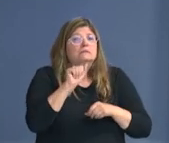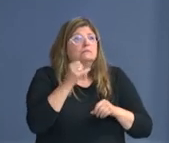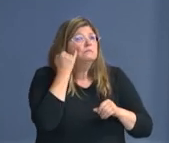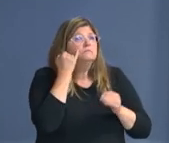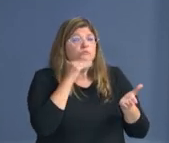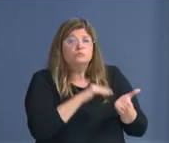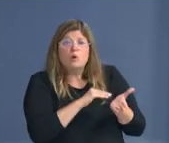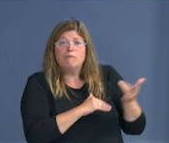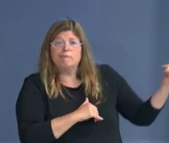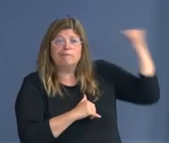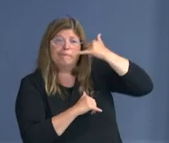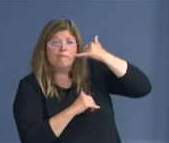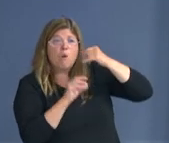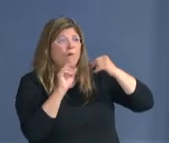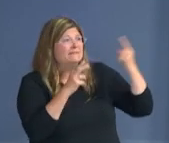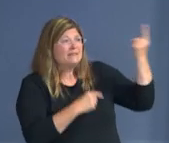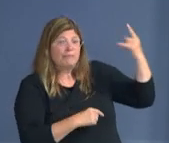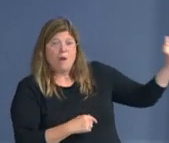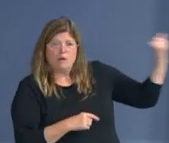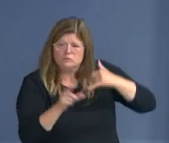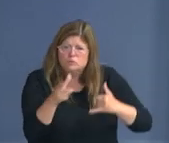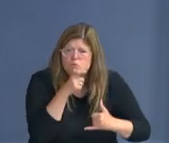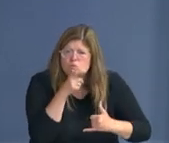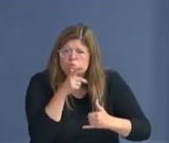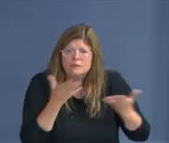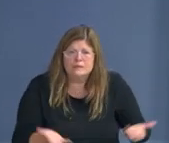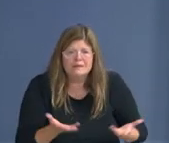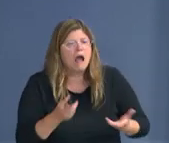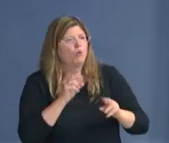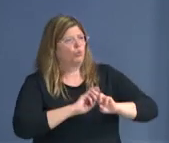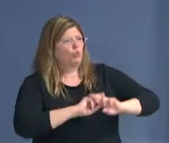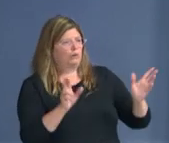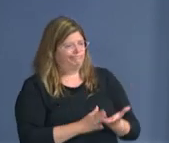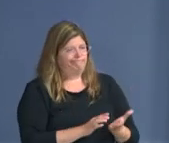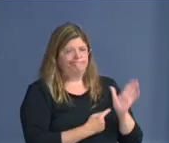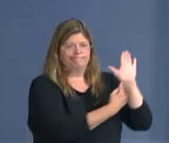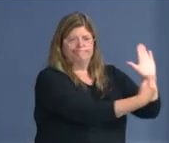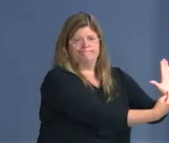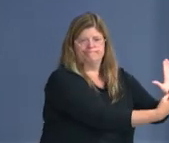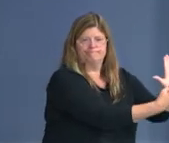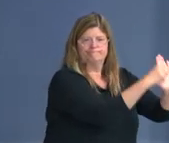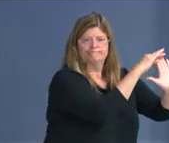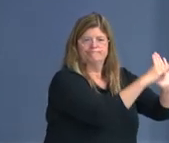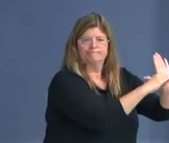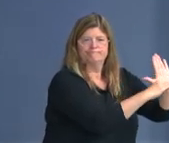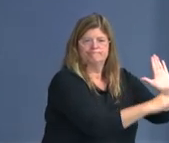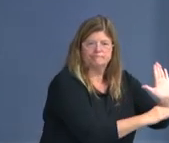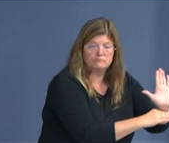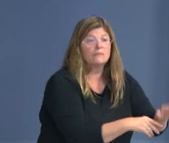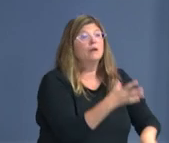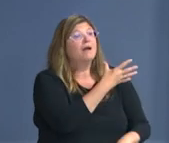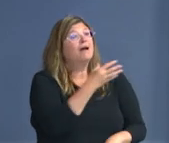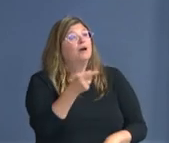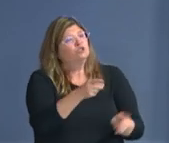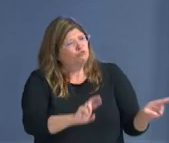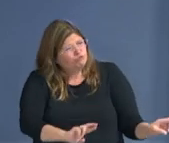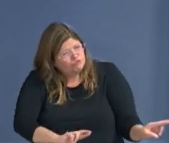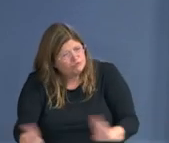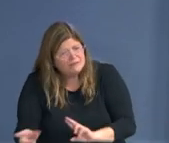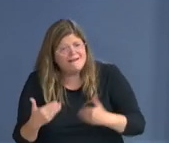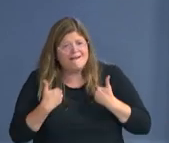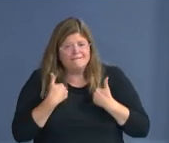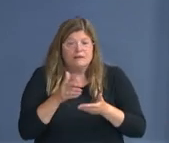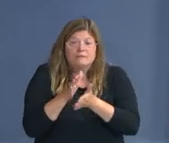use of shared items. So consider that with all of everything that's used for hand washing,